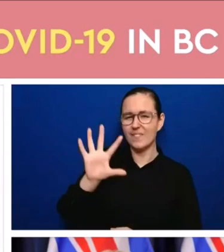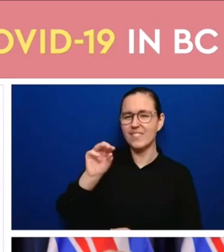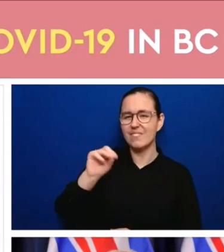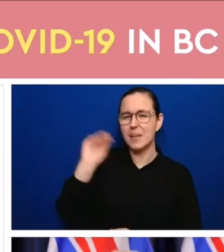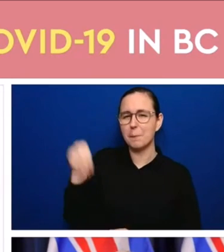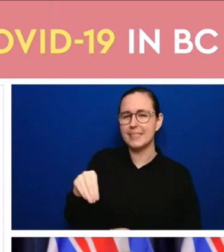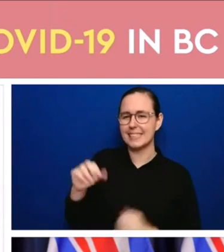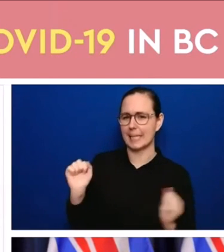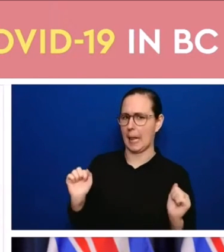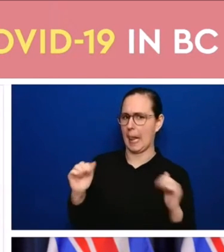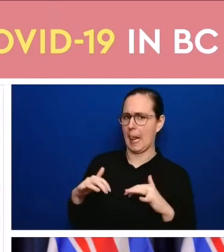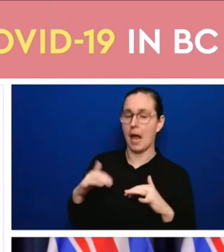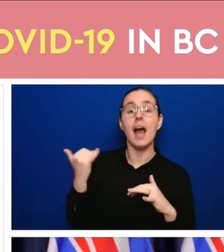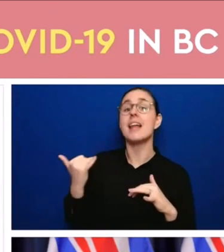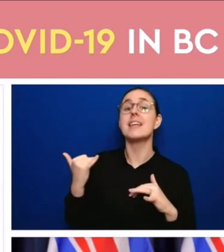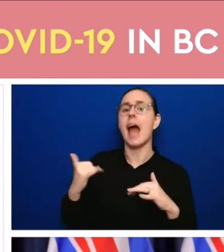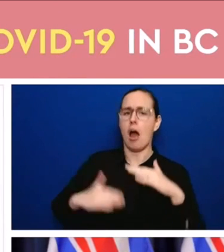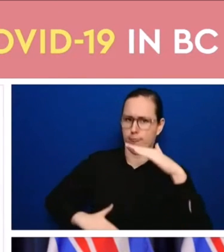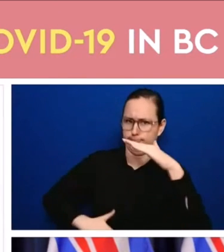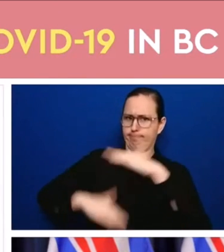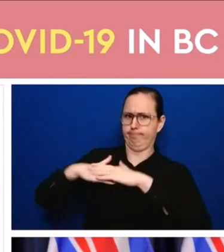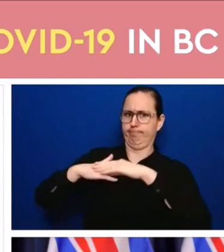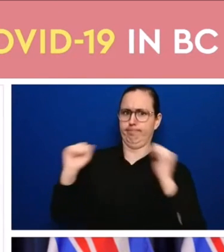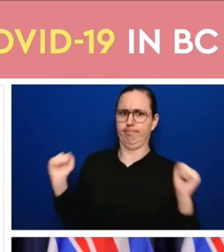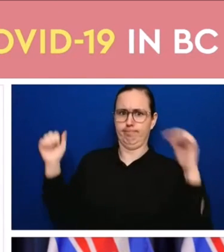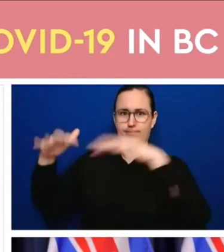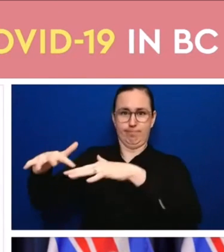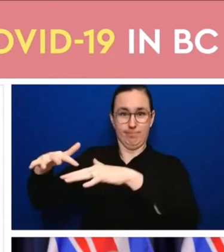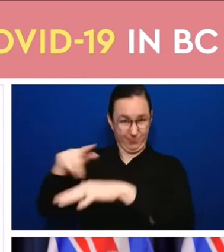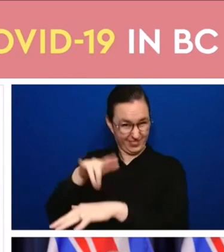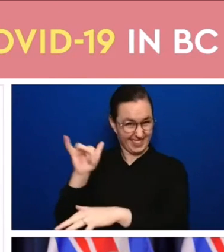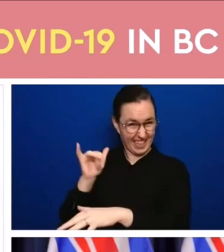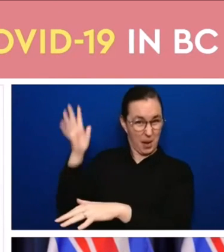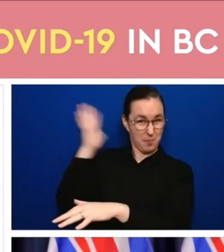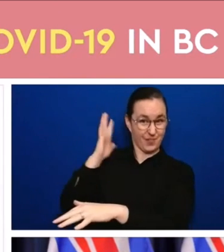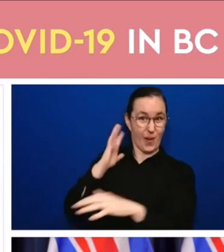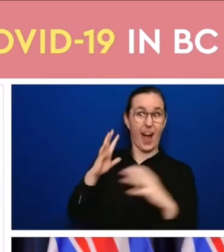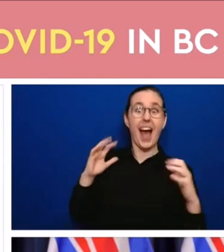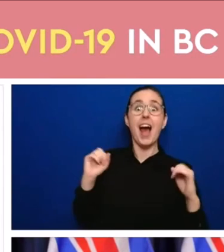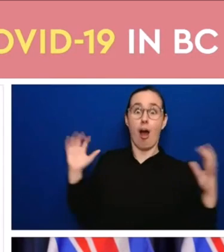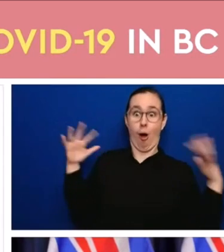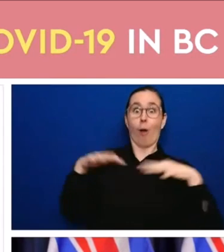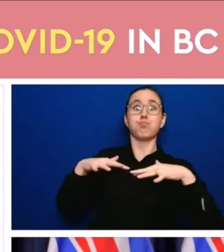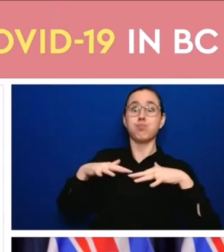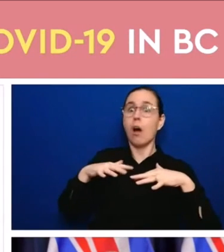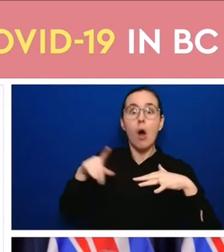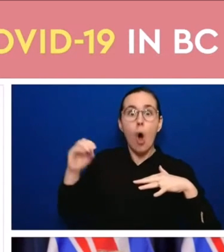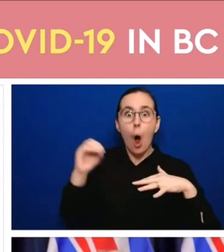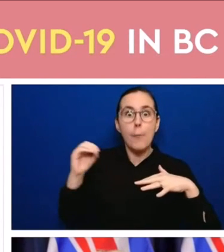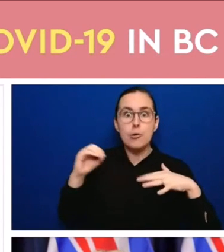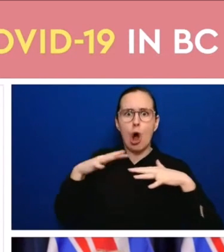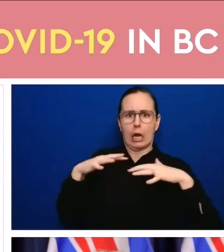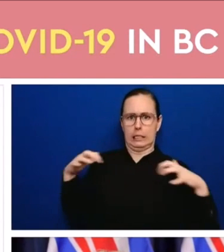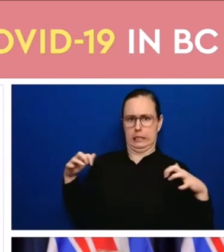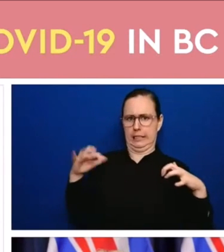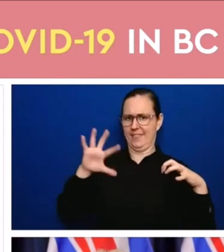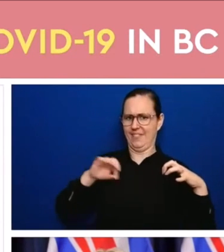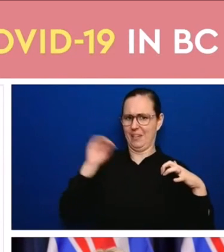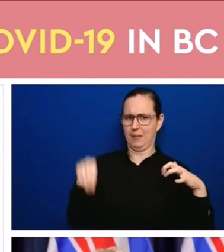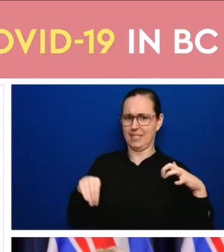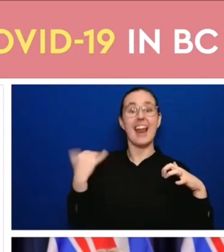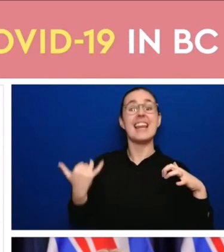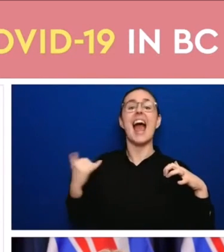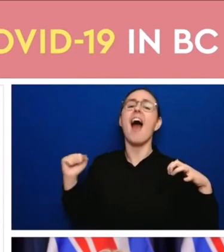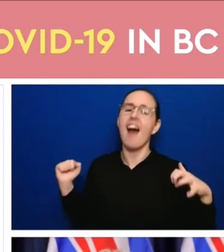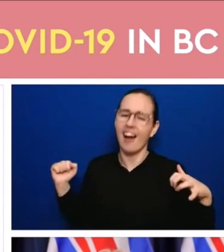capacity as we were before we hit the same omicron wave fitness centers adult sports dance